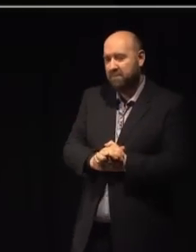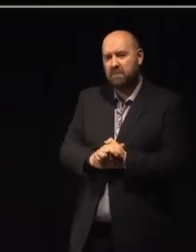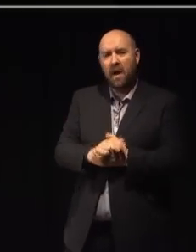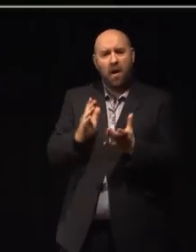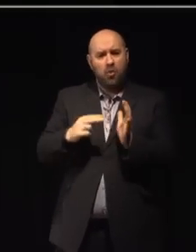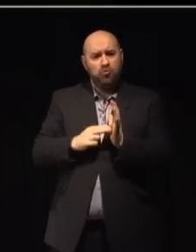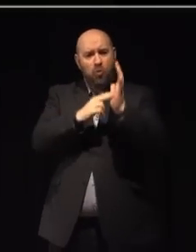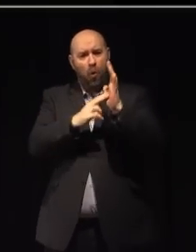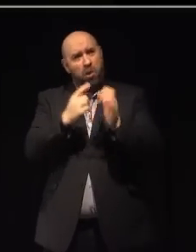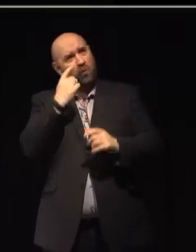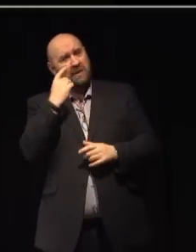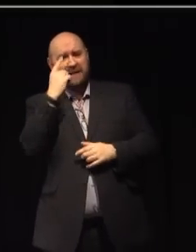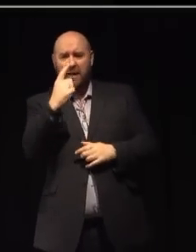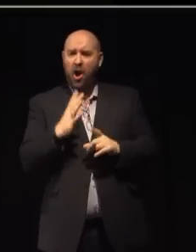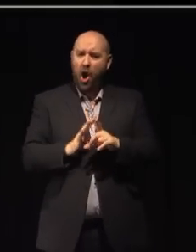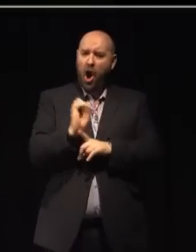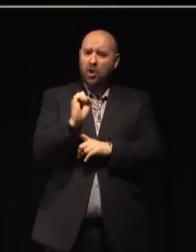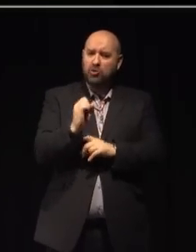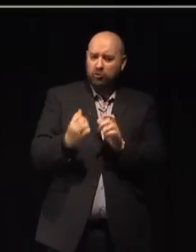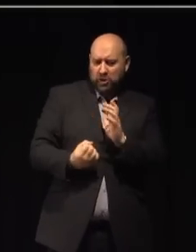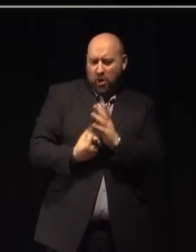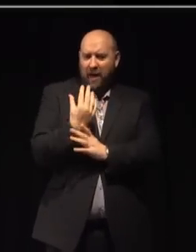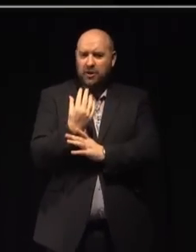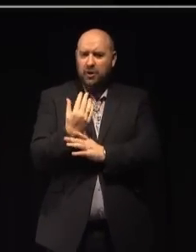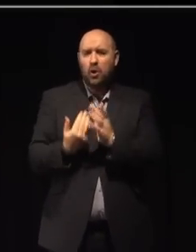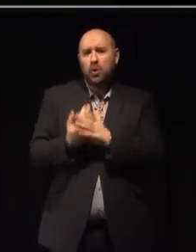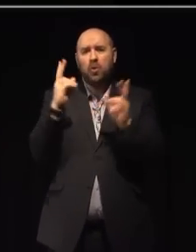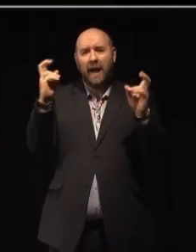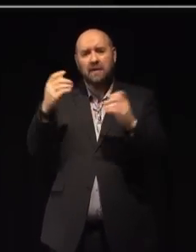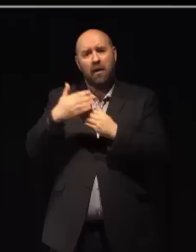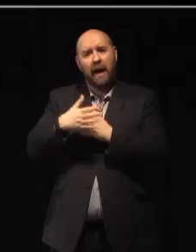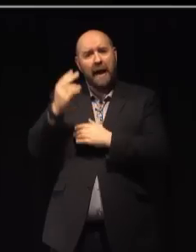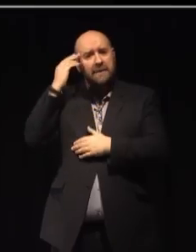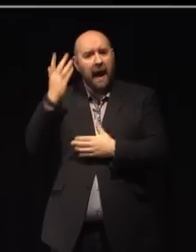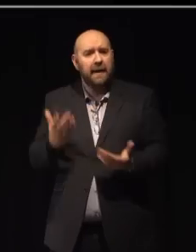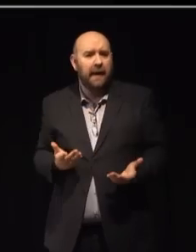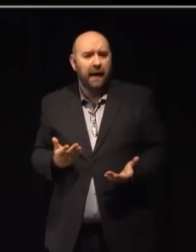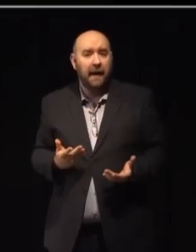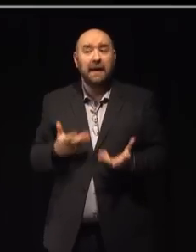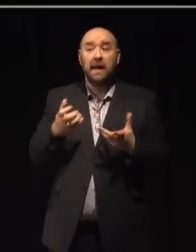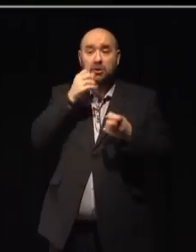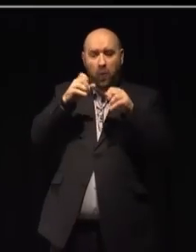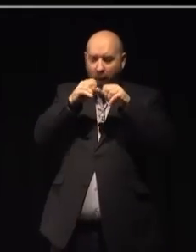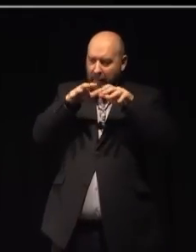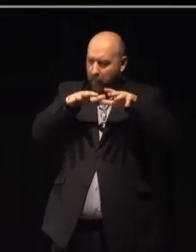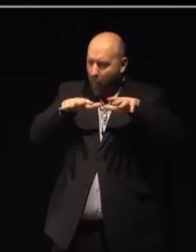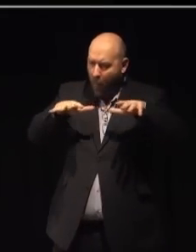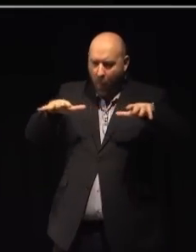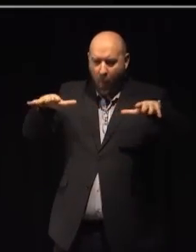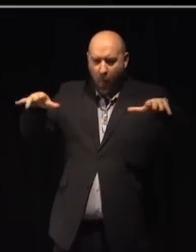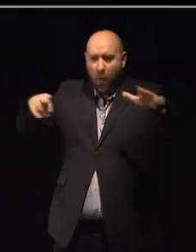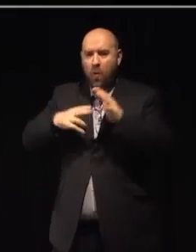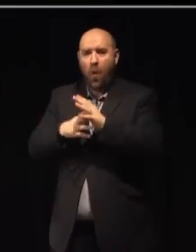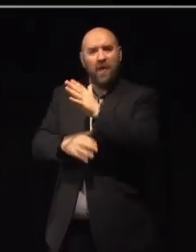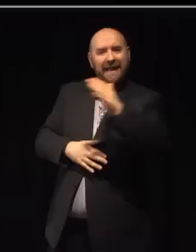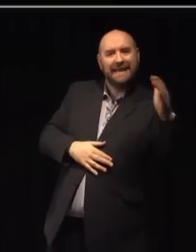north from here, we've seen the cultural regeneration of Newcastle and Gateshead. This should now widen out across the North East, taking in other